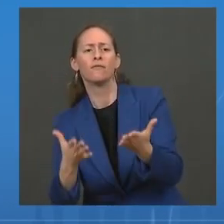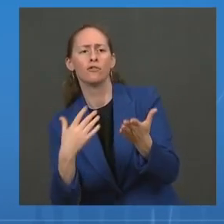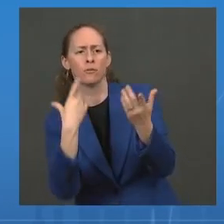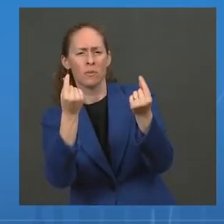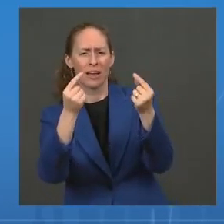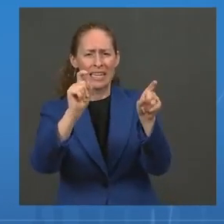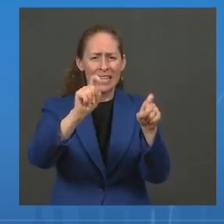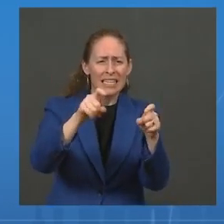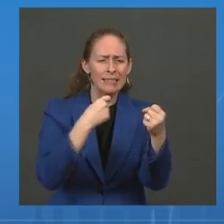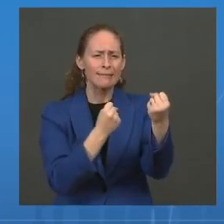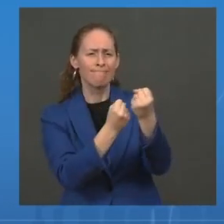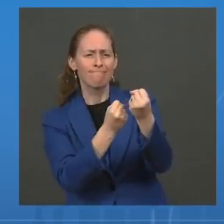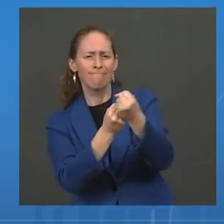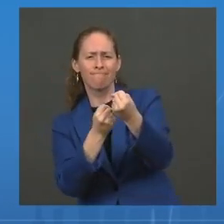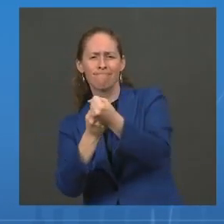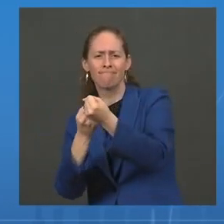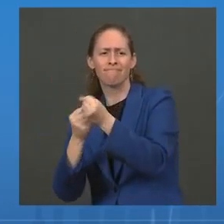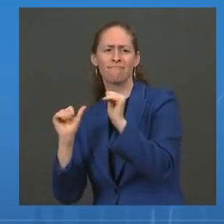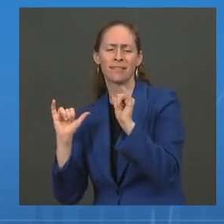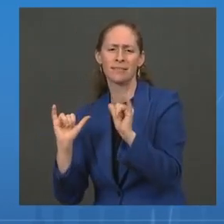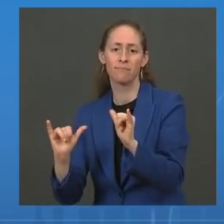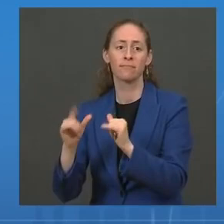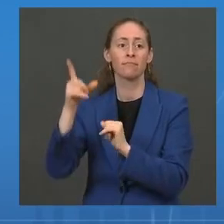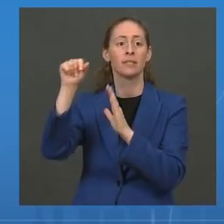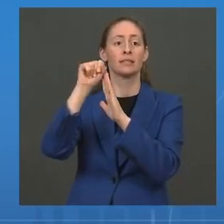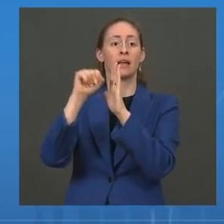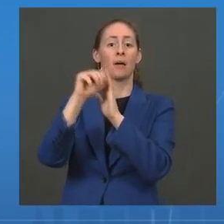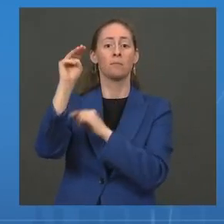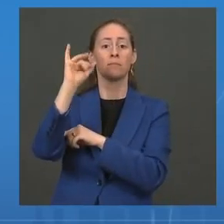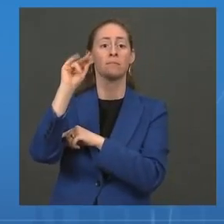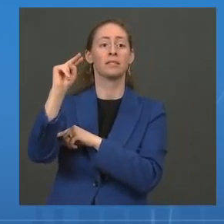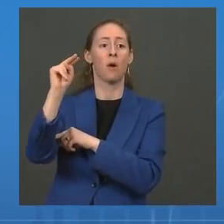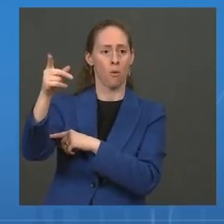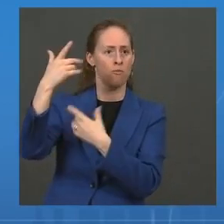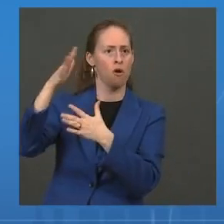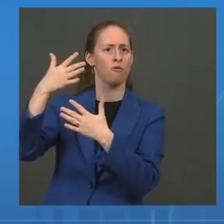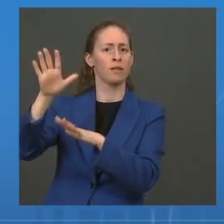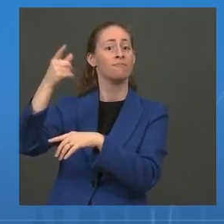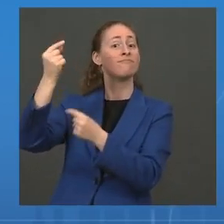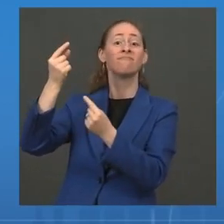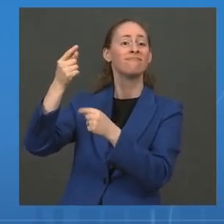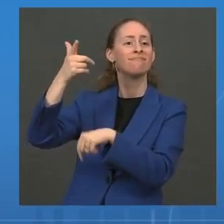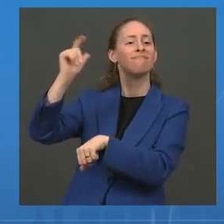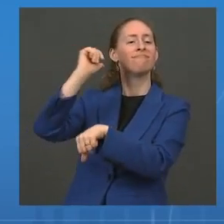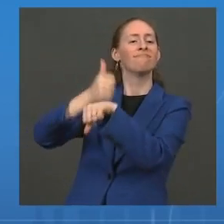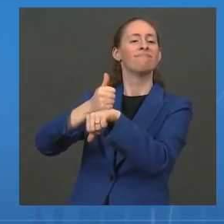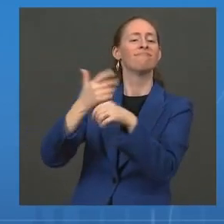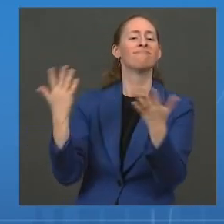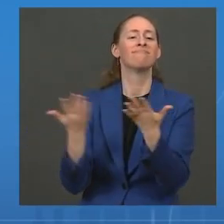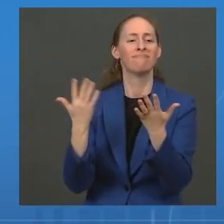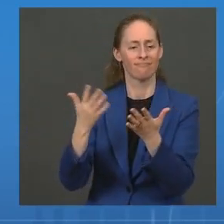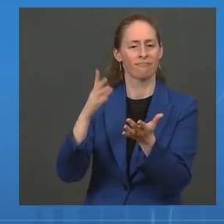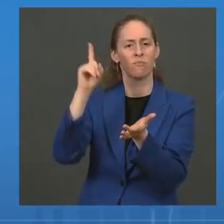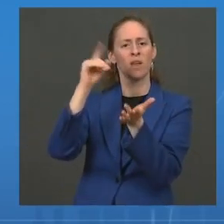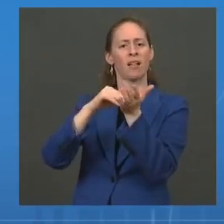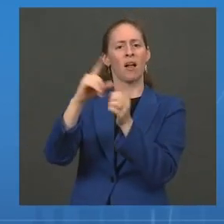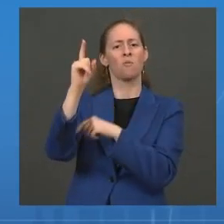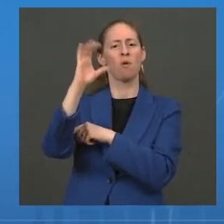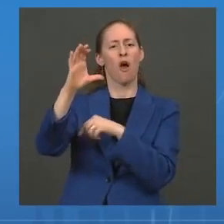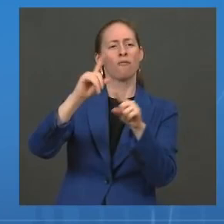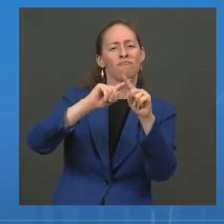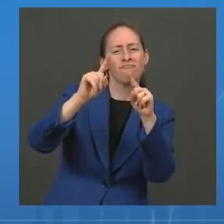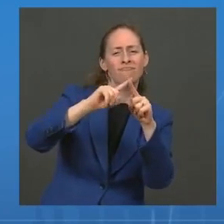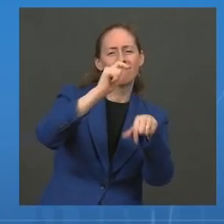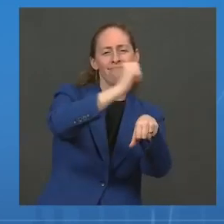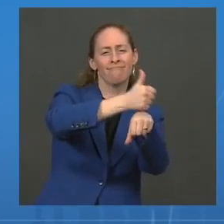Minnesota has stood up more than 1,100 locations for parents to get their kids vaccinated, including at the Mall